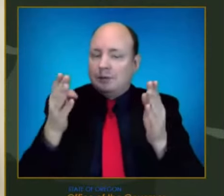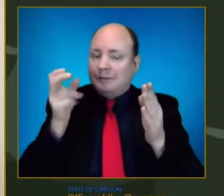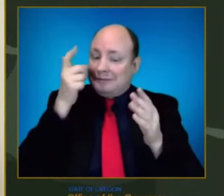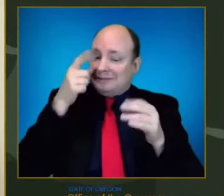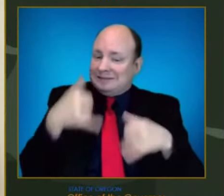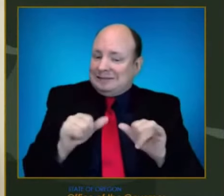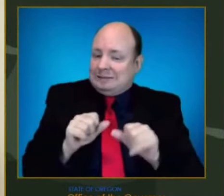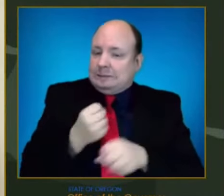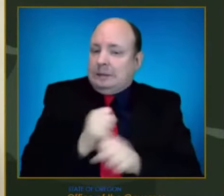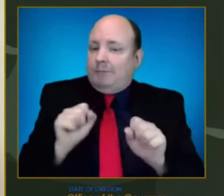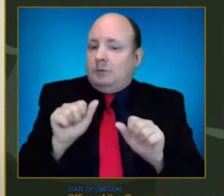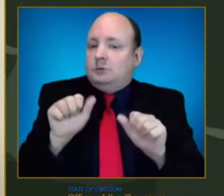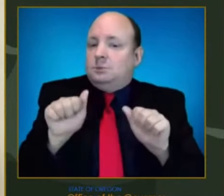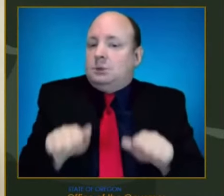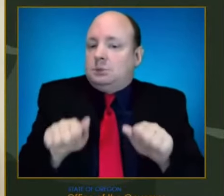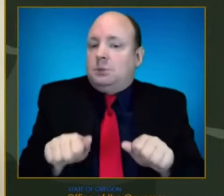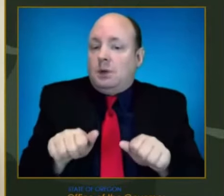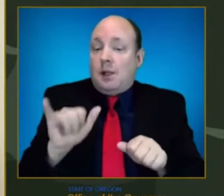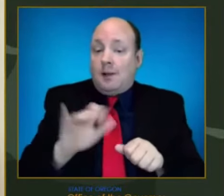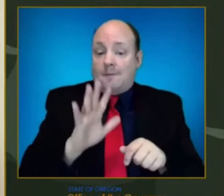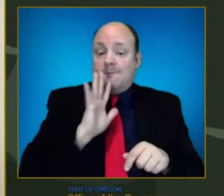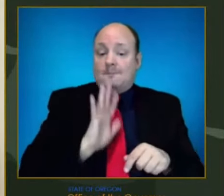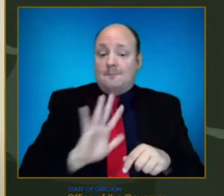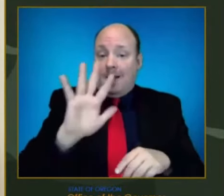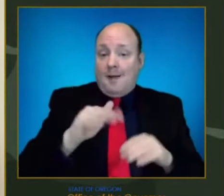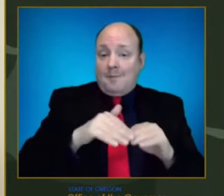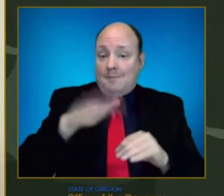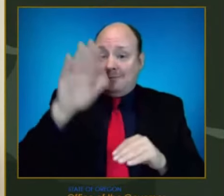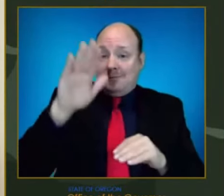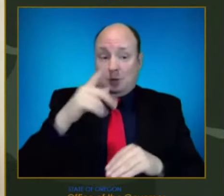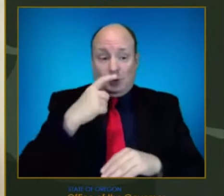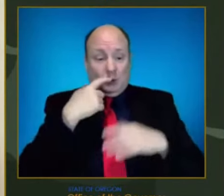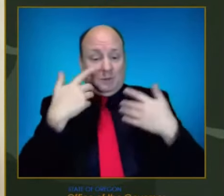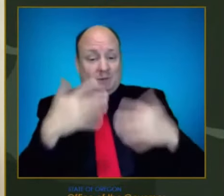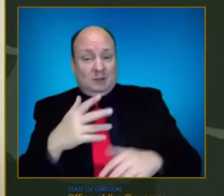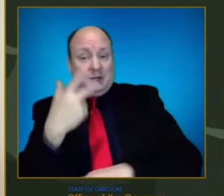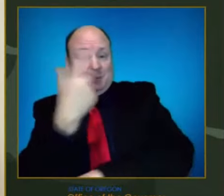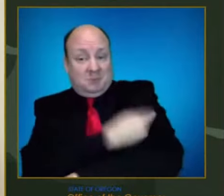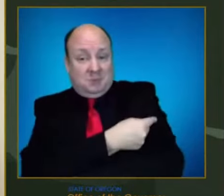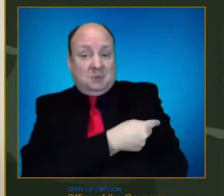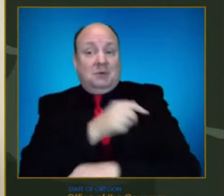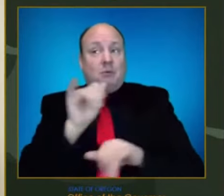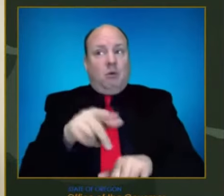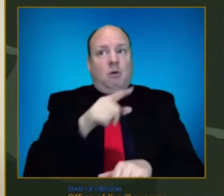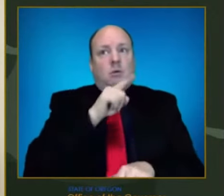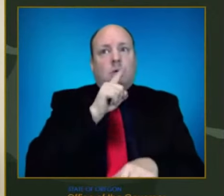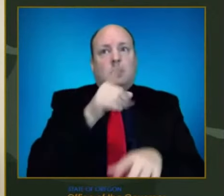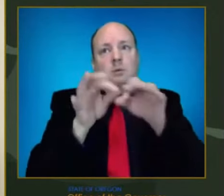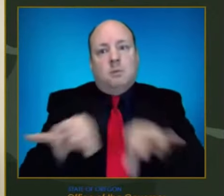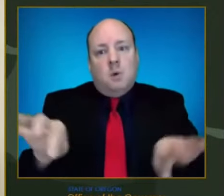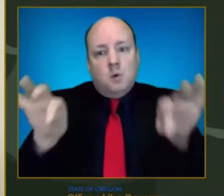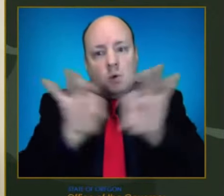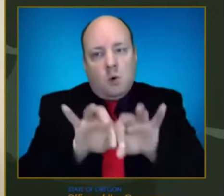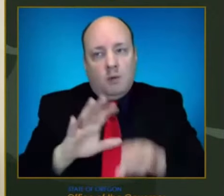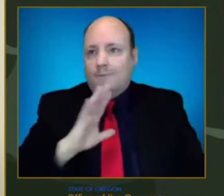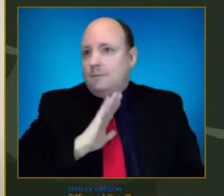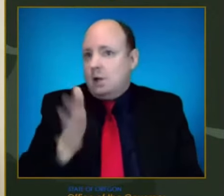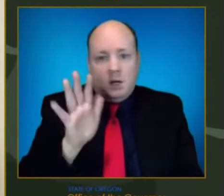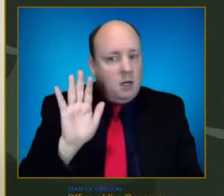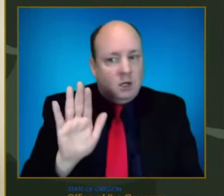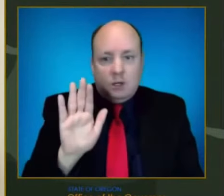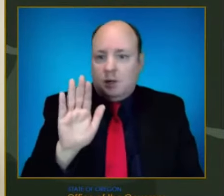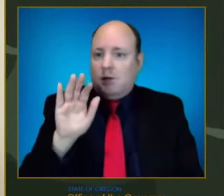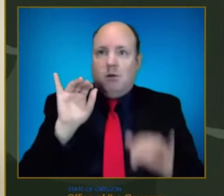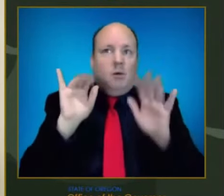olds and older kiddos can get boosted. This is an incredibly valuable tool. And obviously we will continue to